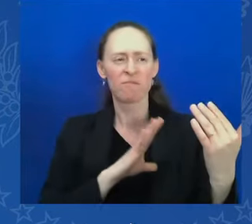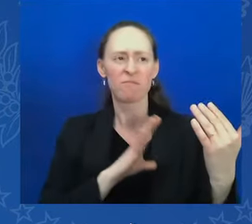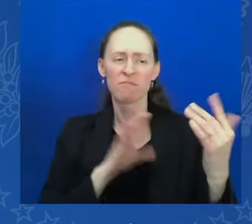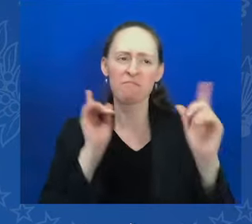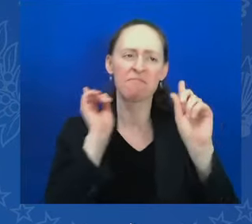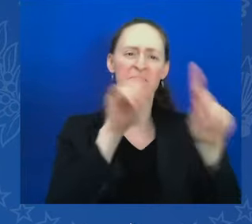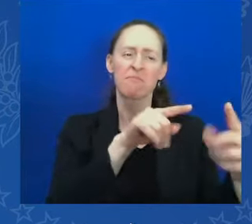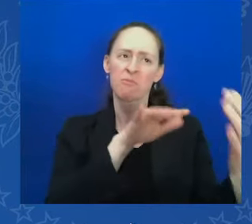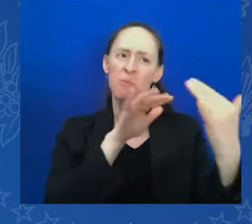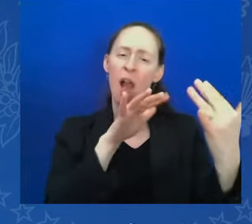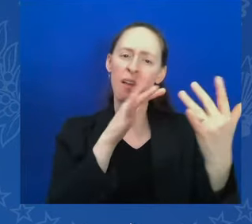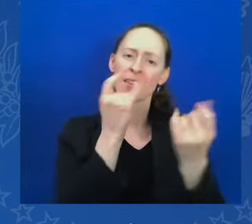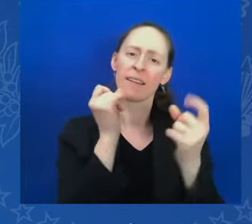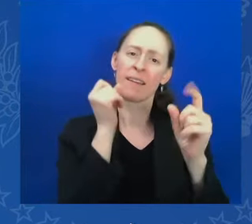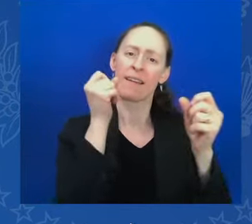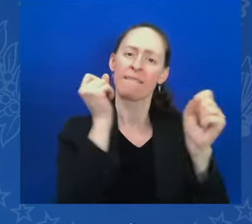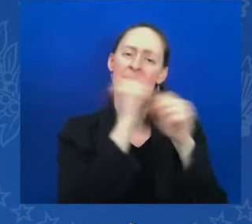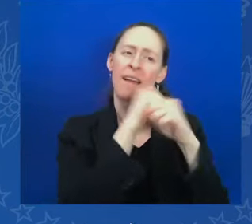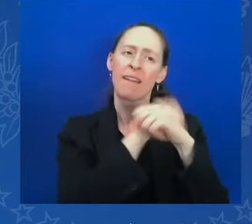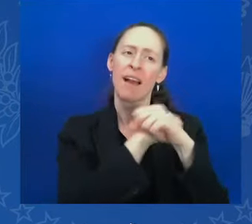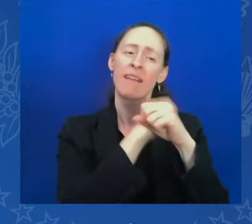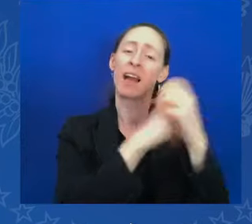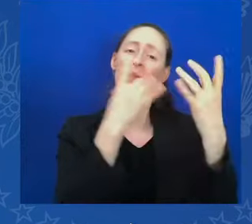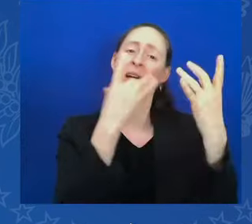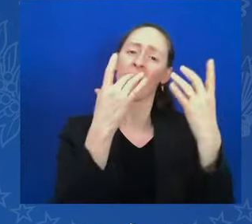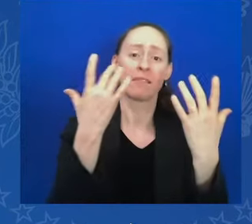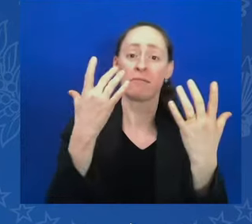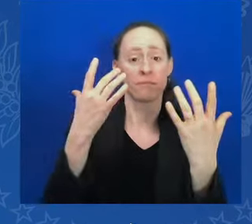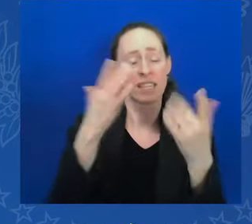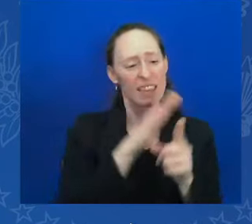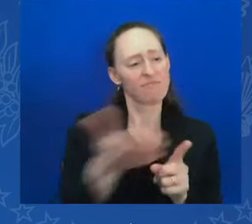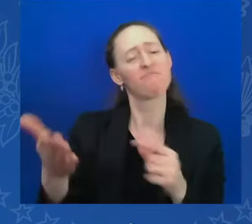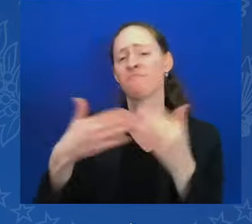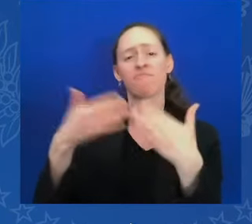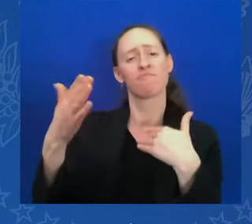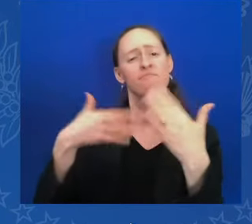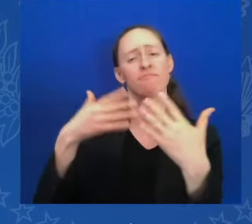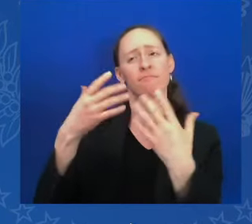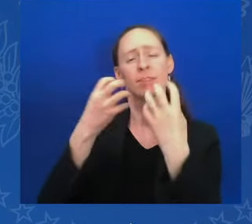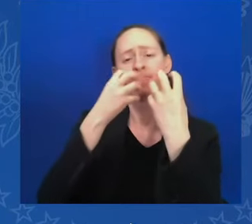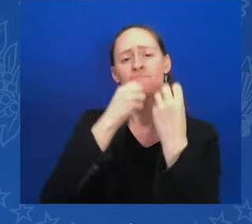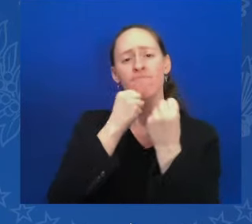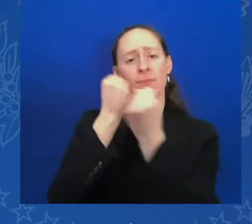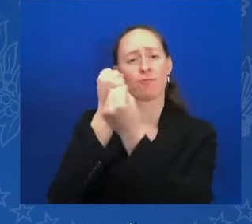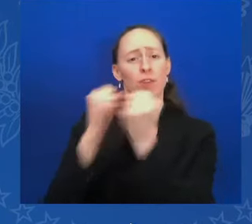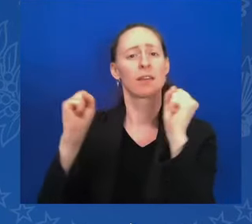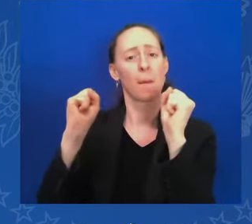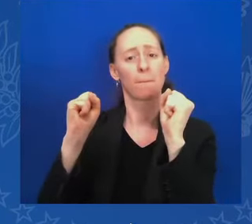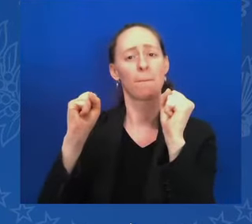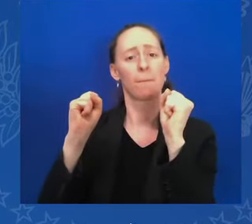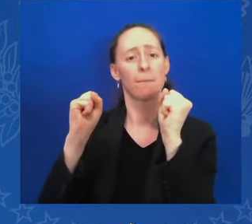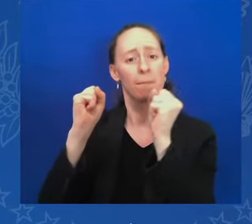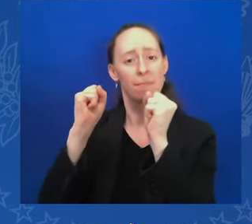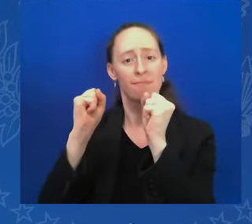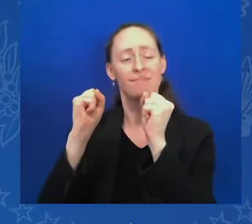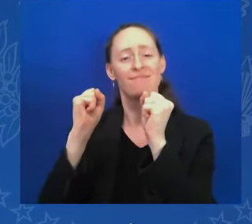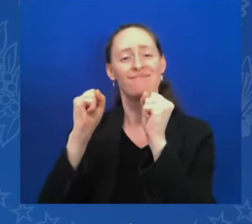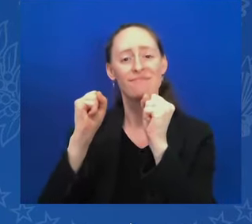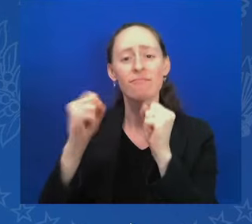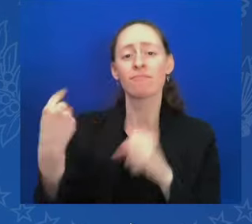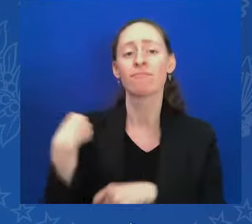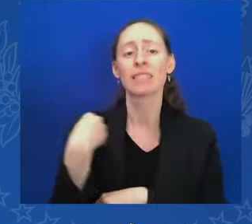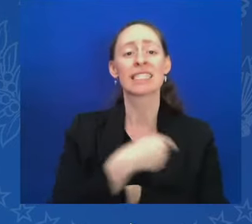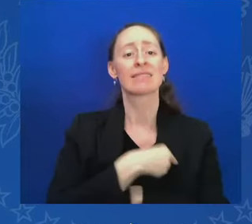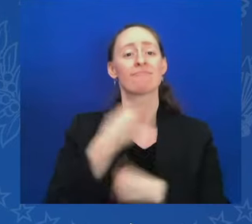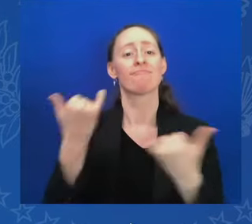eternal memory, we say aeonia imnimi, to all our brave warriors for peace